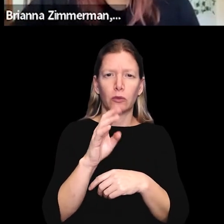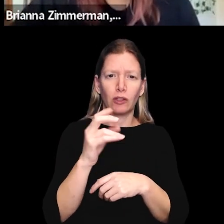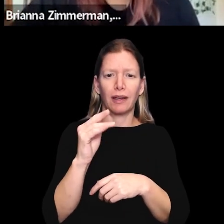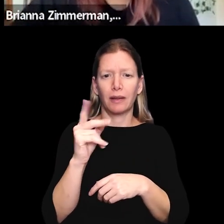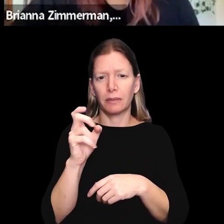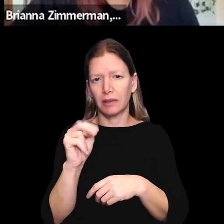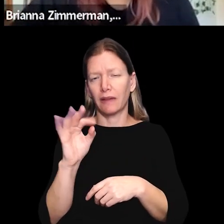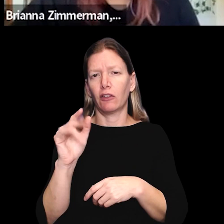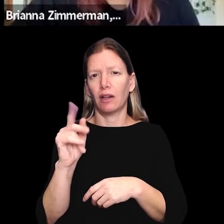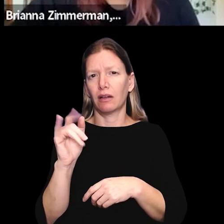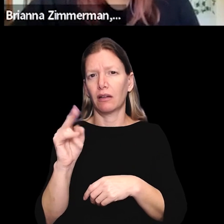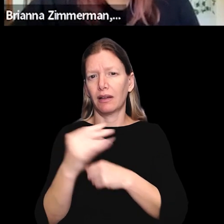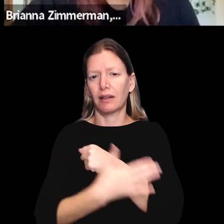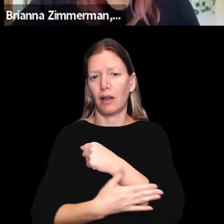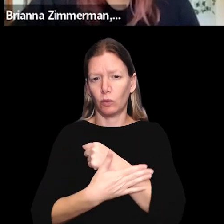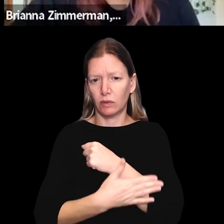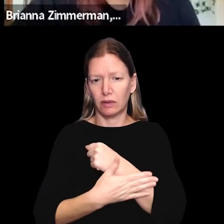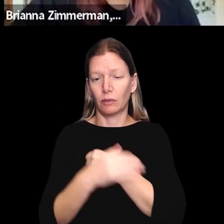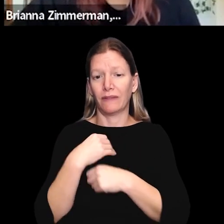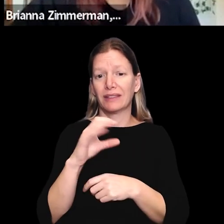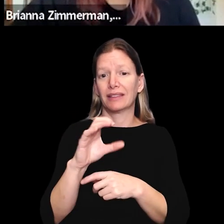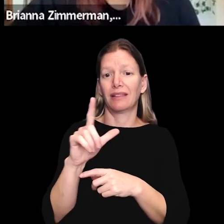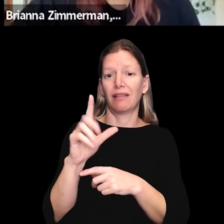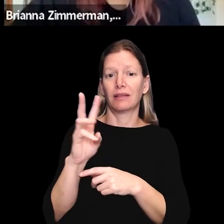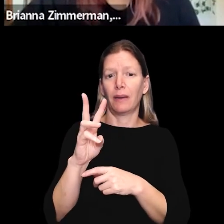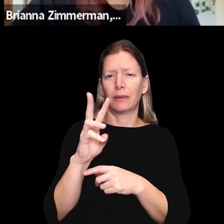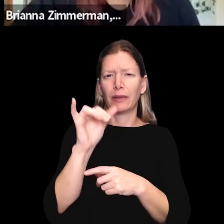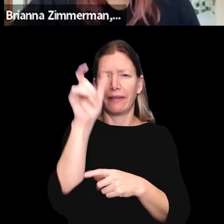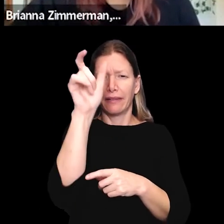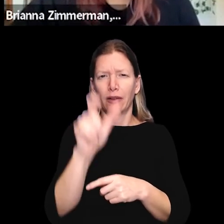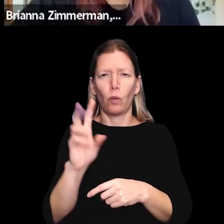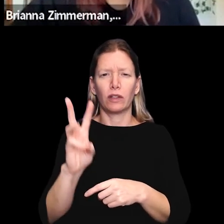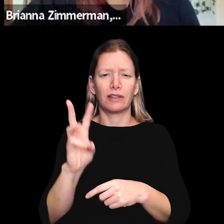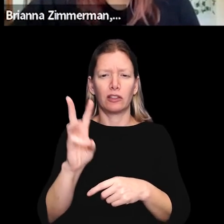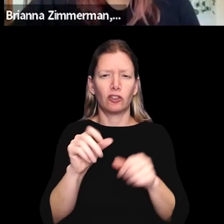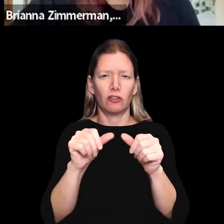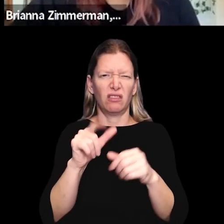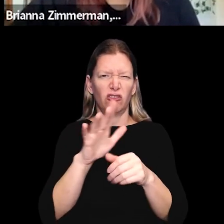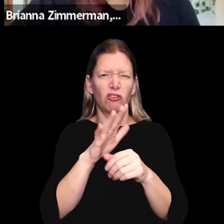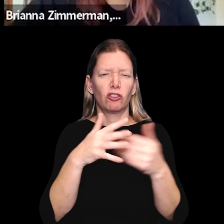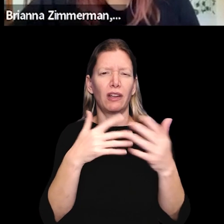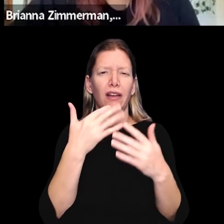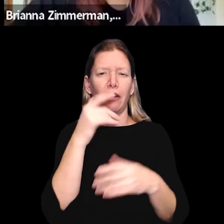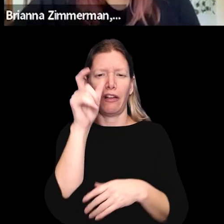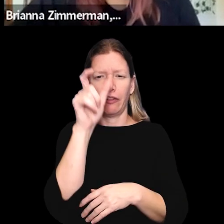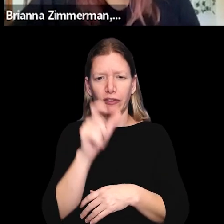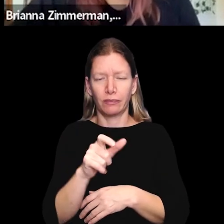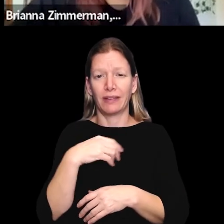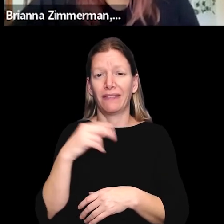Hampshire, Hamden and Franklin counties. We have CLW covering the Worcester area and gray.